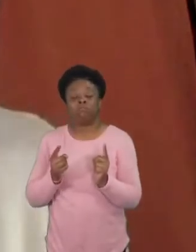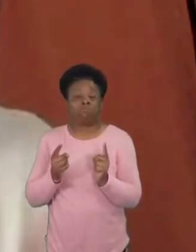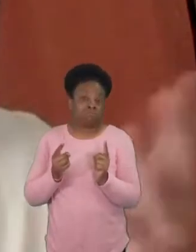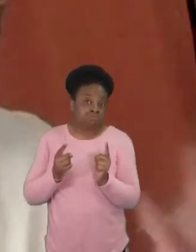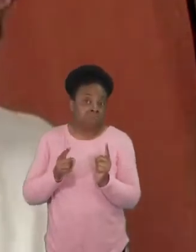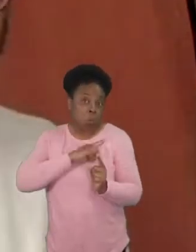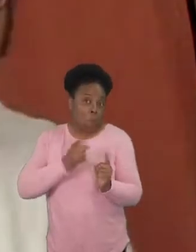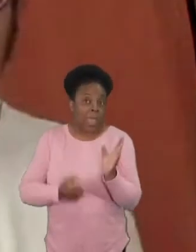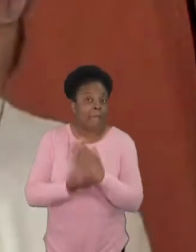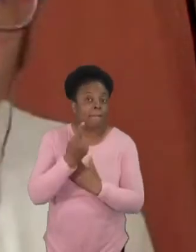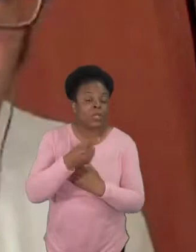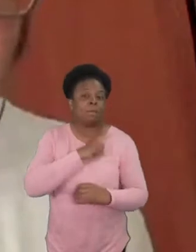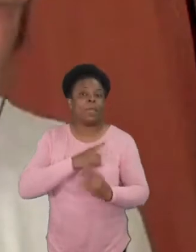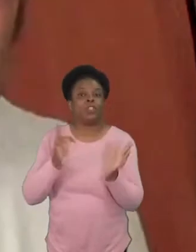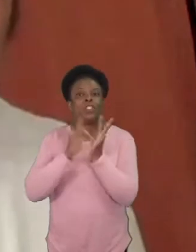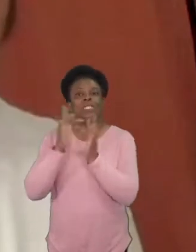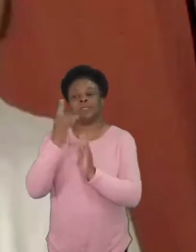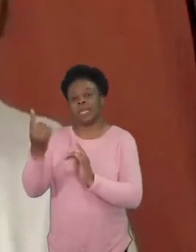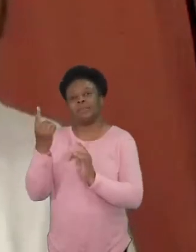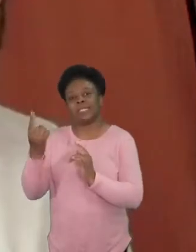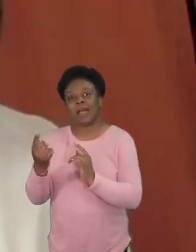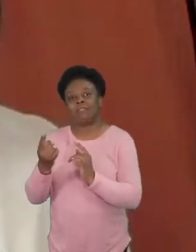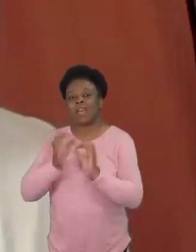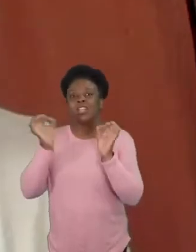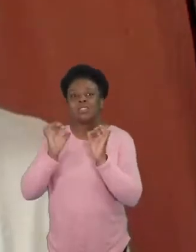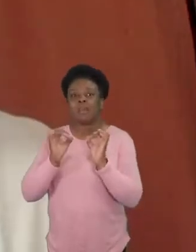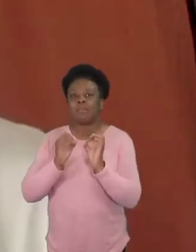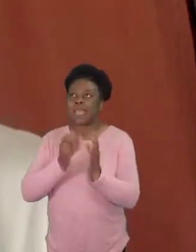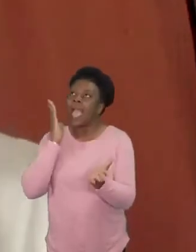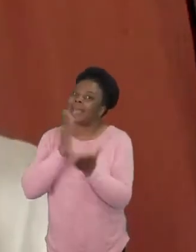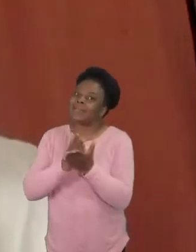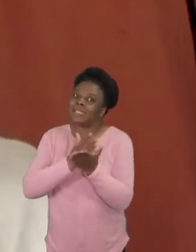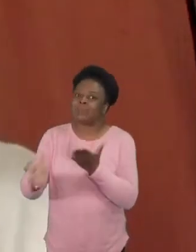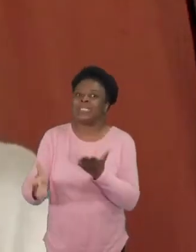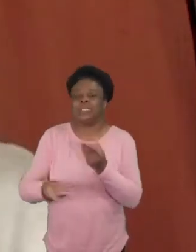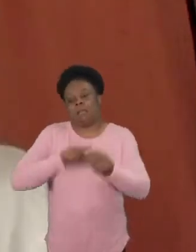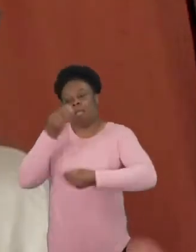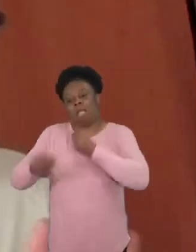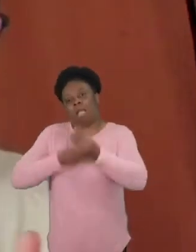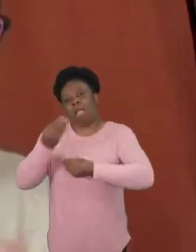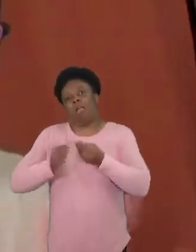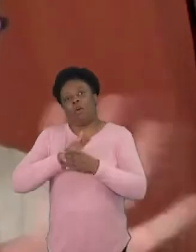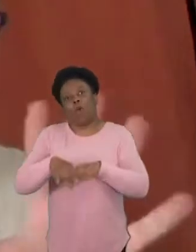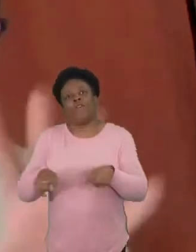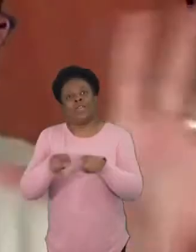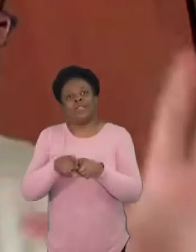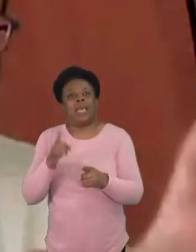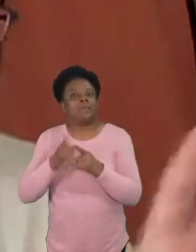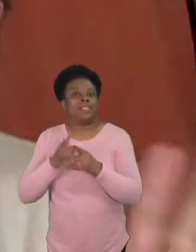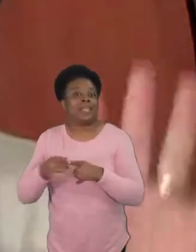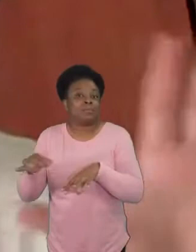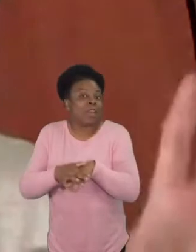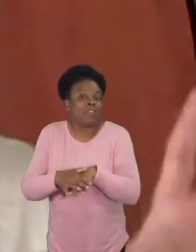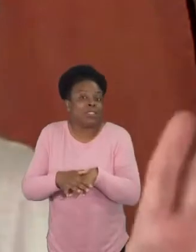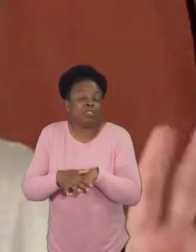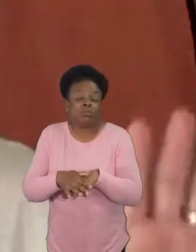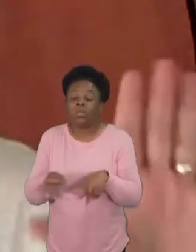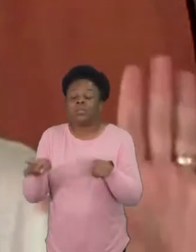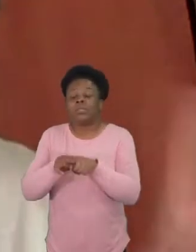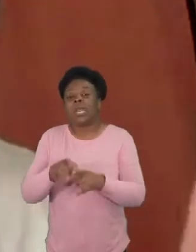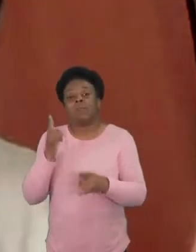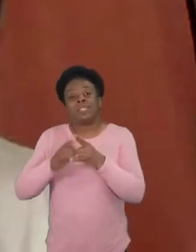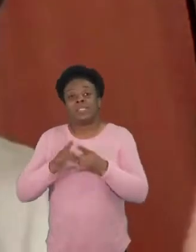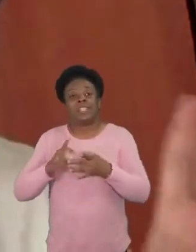address it there's only like six scriptures that have to do with uh same-sex marriage or same-sex relationships in any